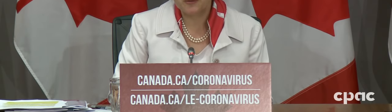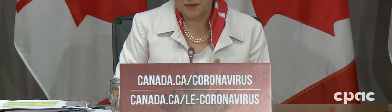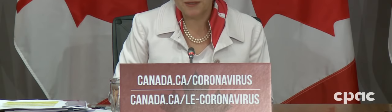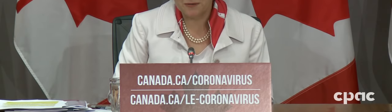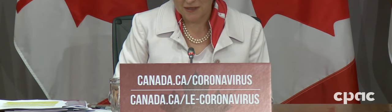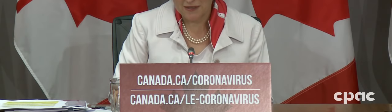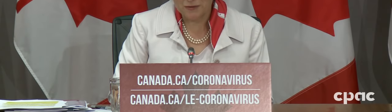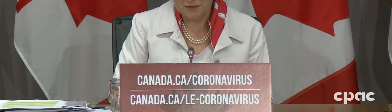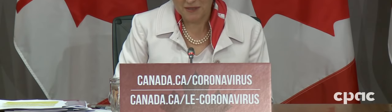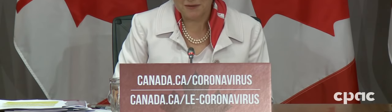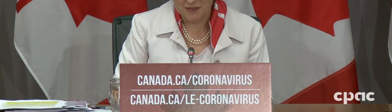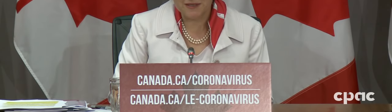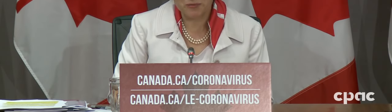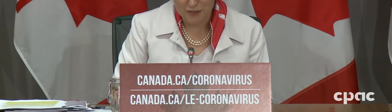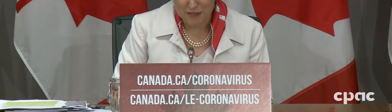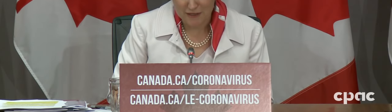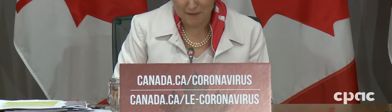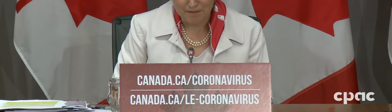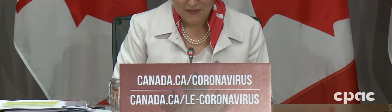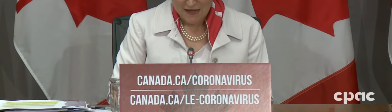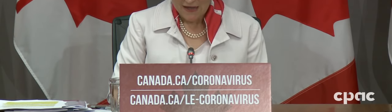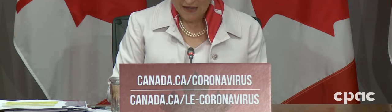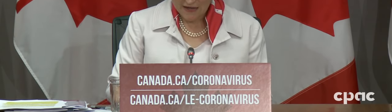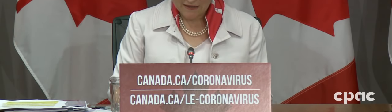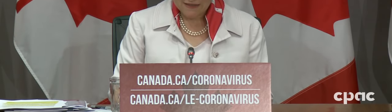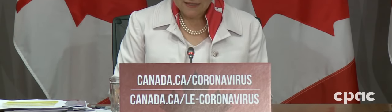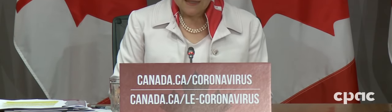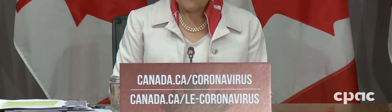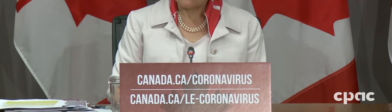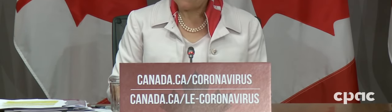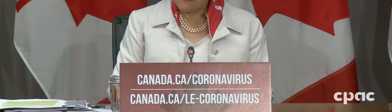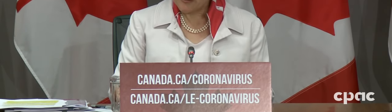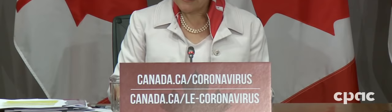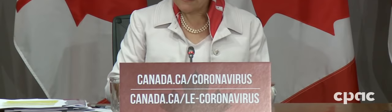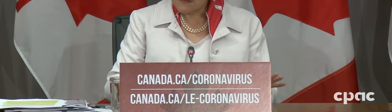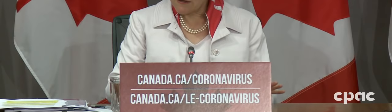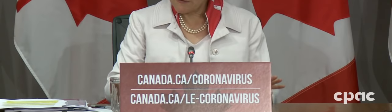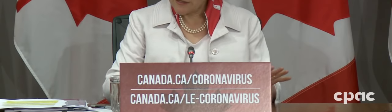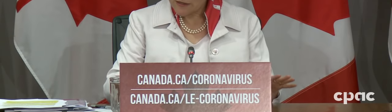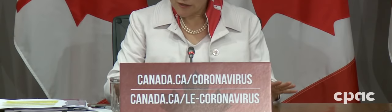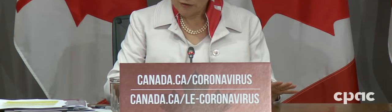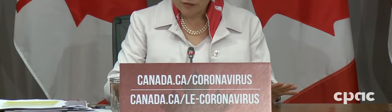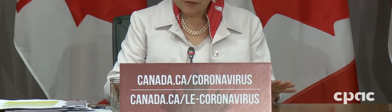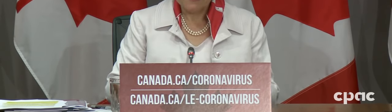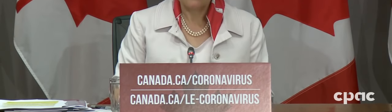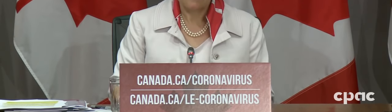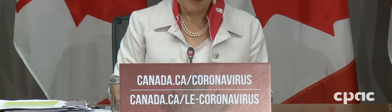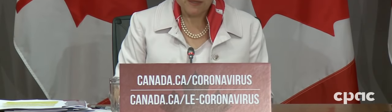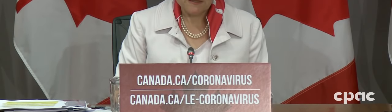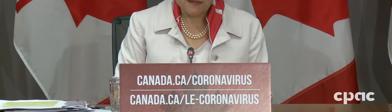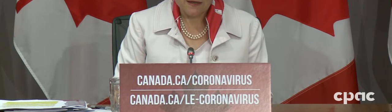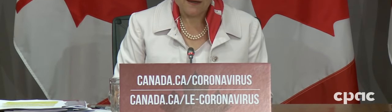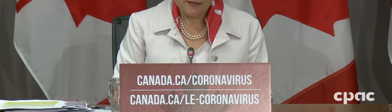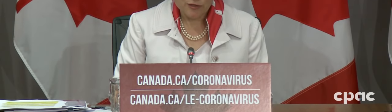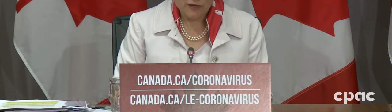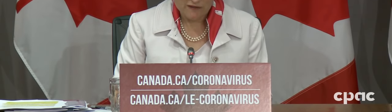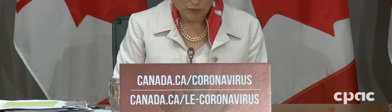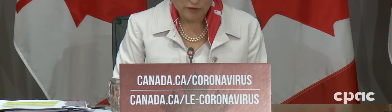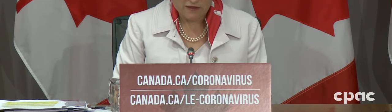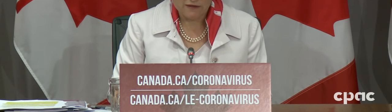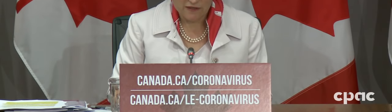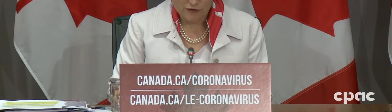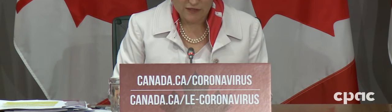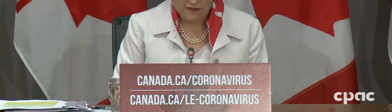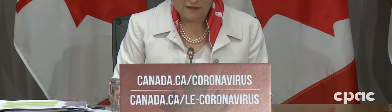will really, really, would really, really appreciate it. And in the interest of disclosure, I must say I do